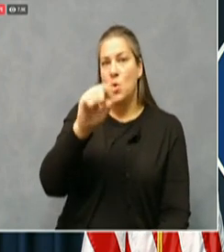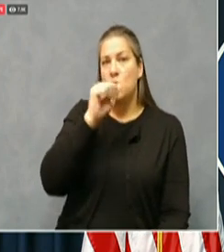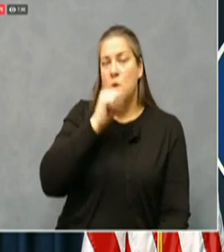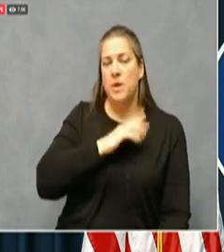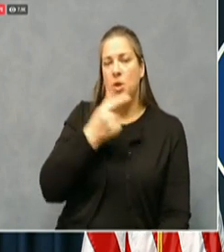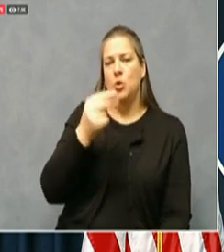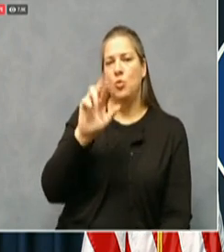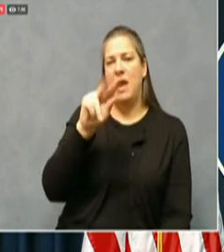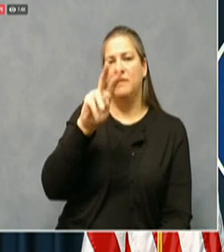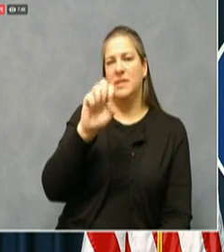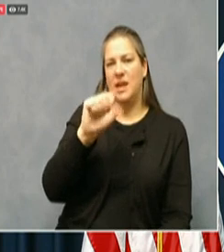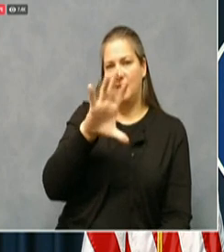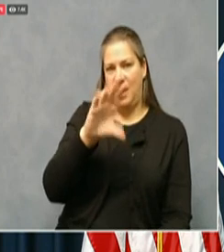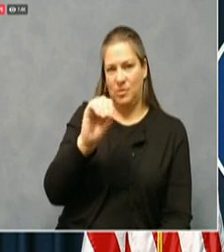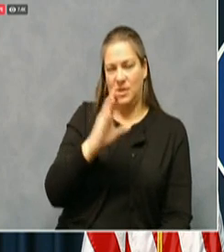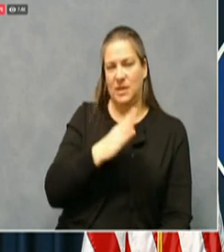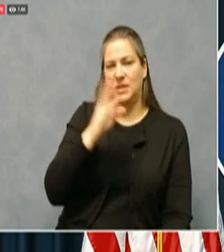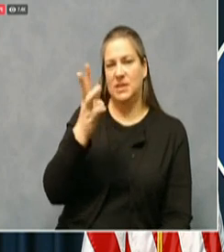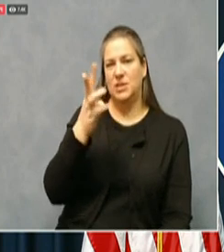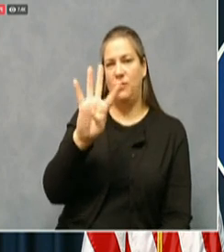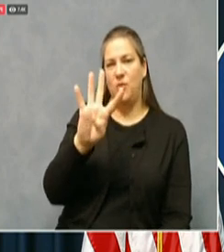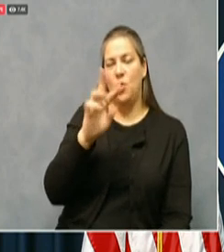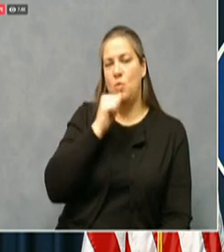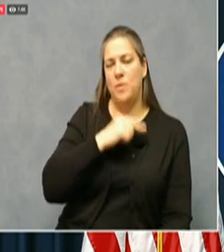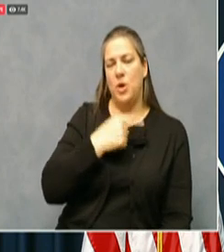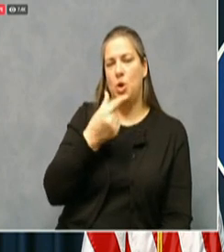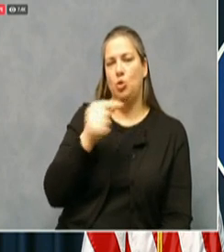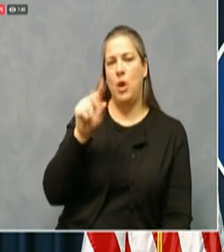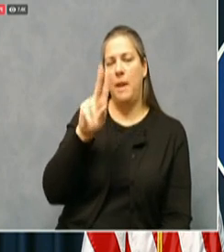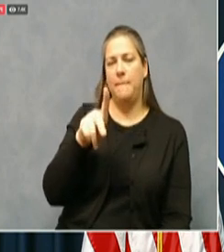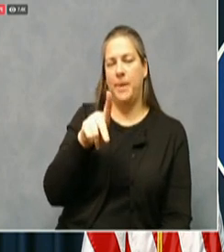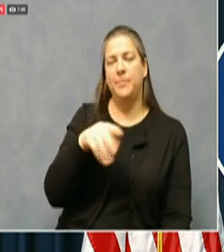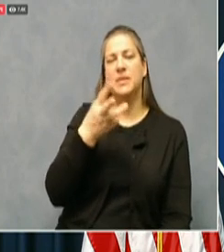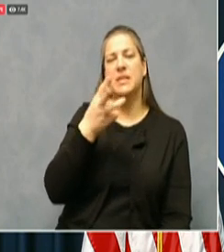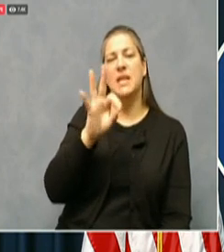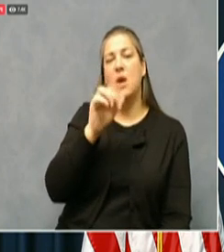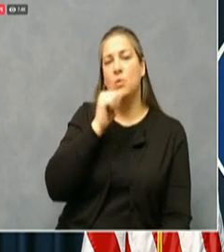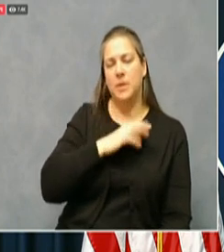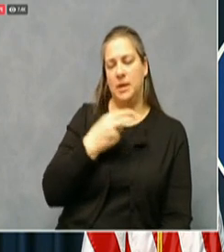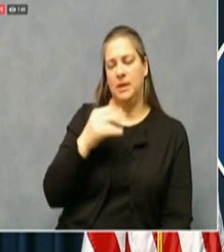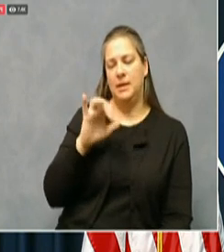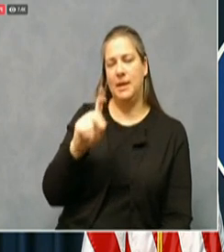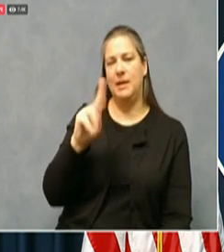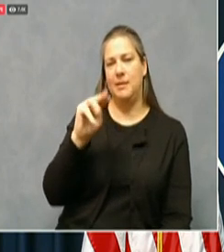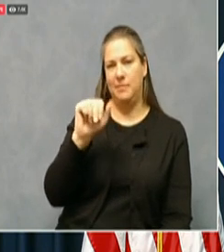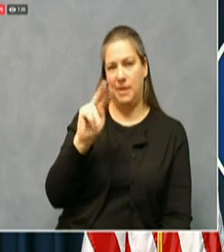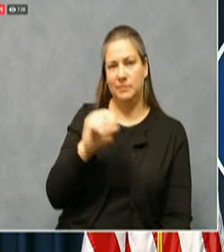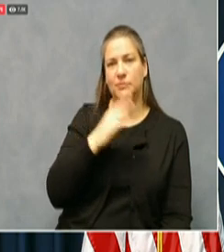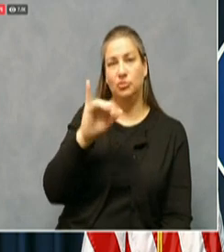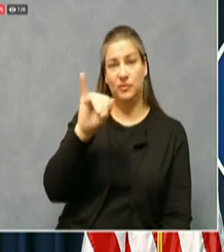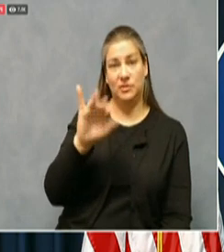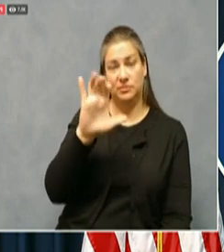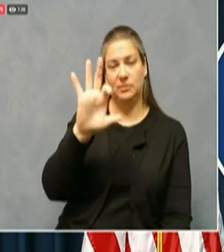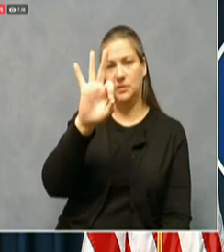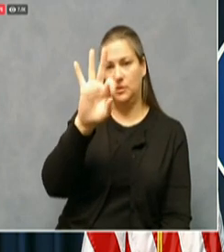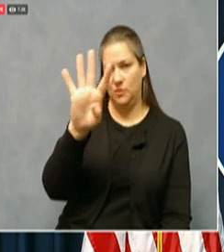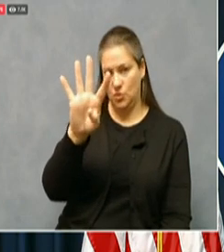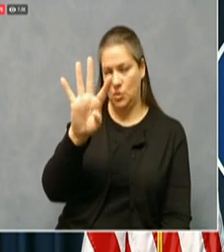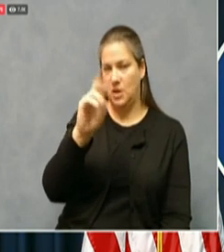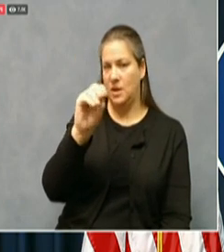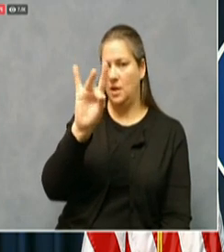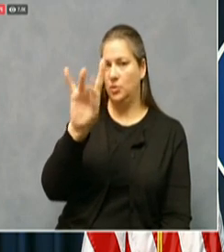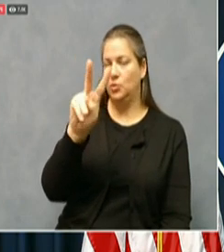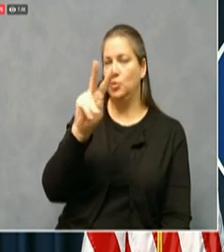64 year old woman in Greenup, 69 year old woman in Hickman and in Jefferson and 94 and an 82 year old woman,